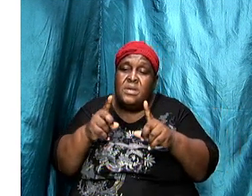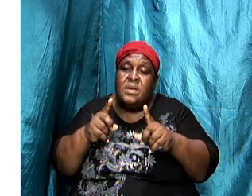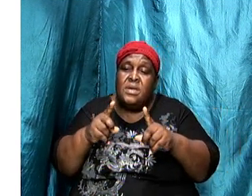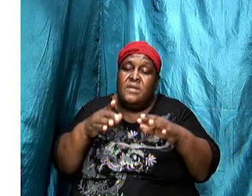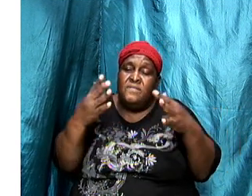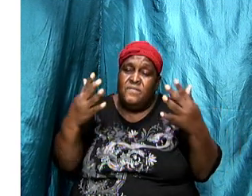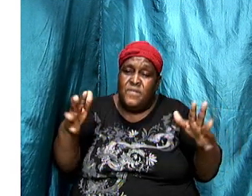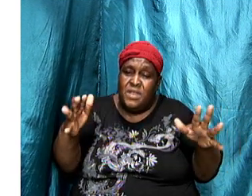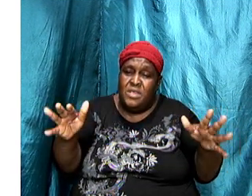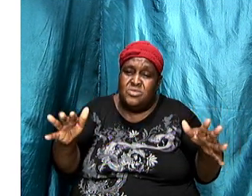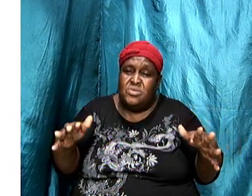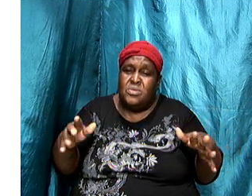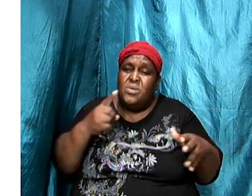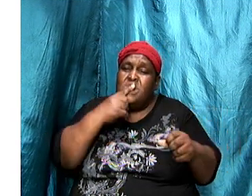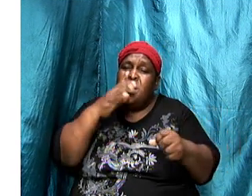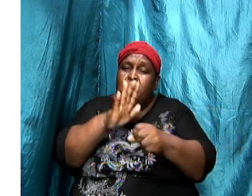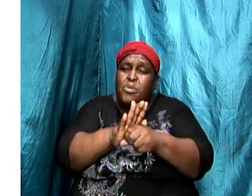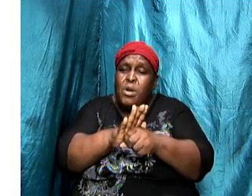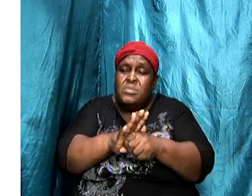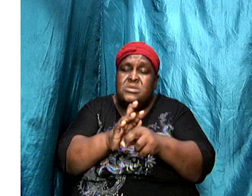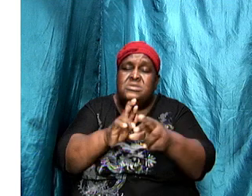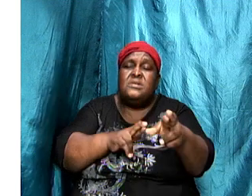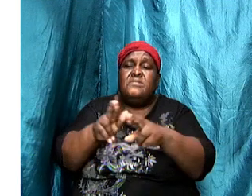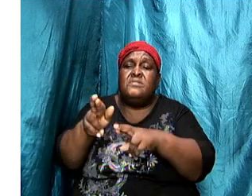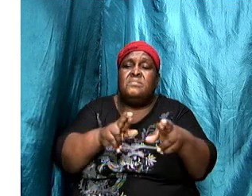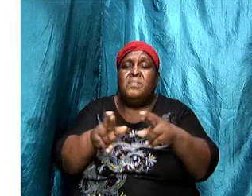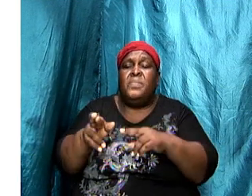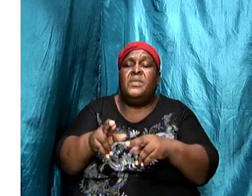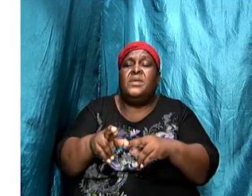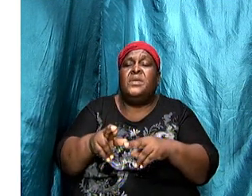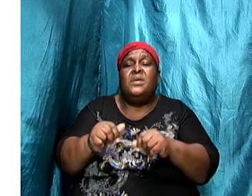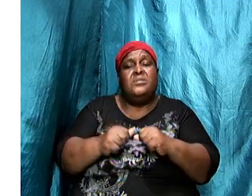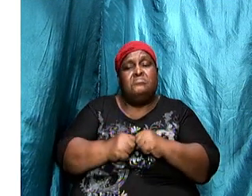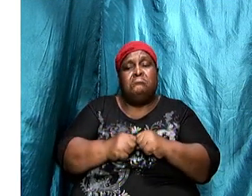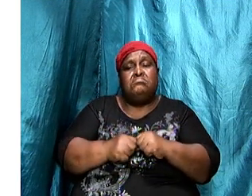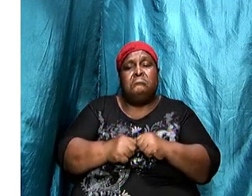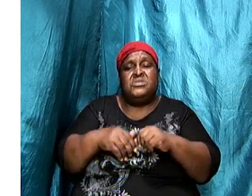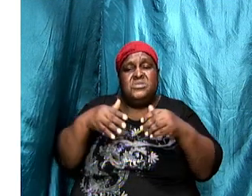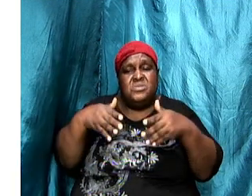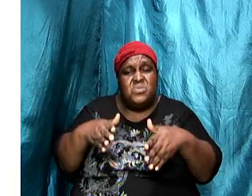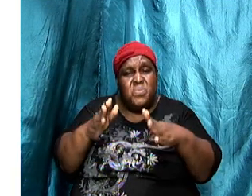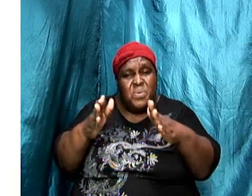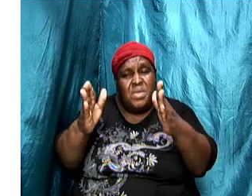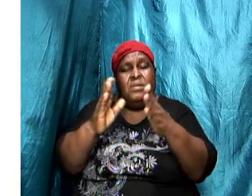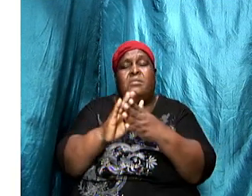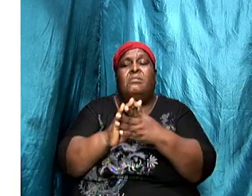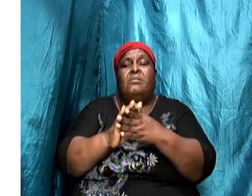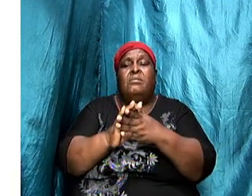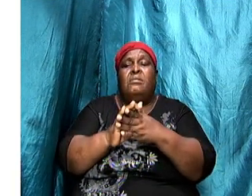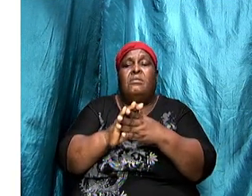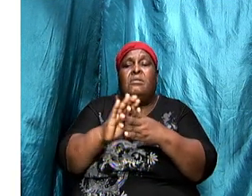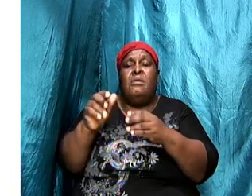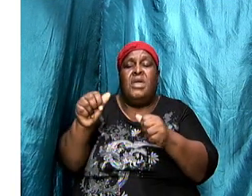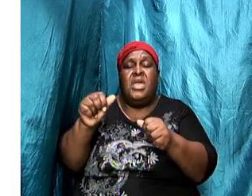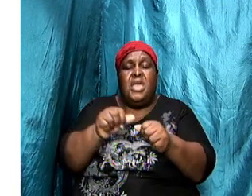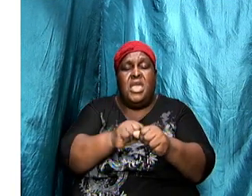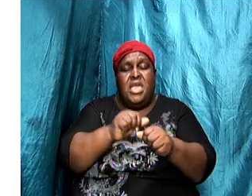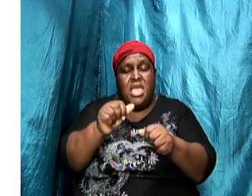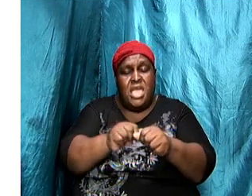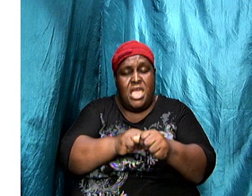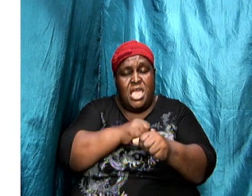reward this is the basic structure in terms of the outline to every one